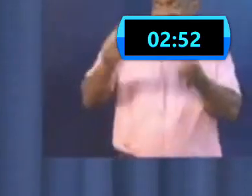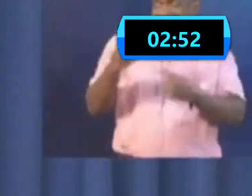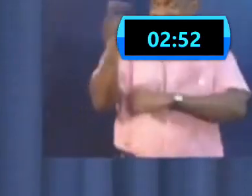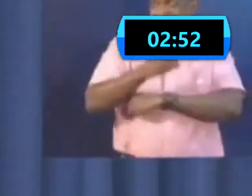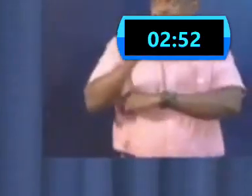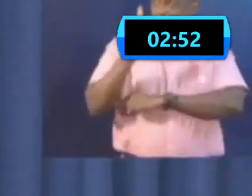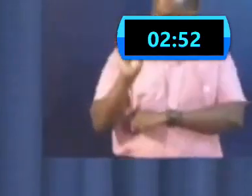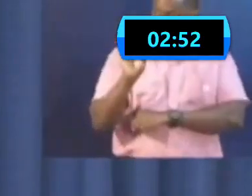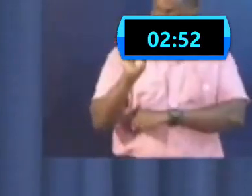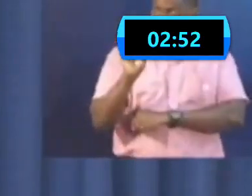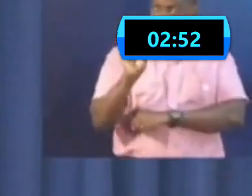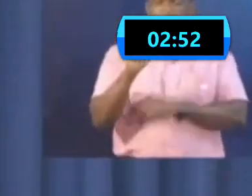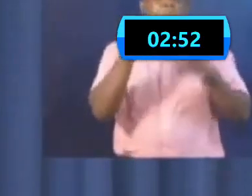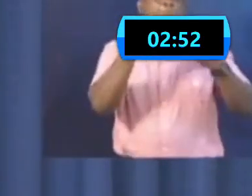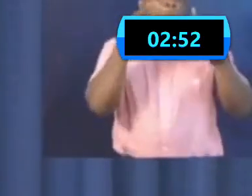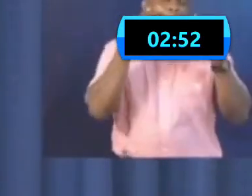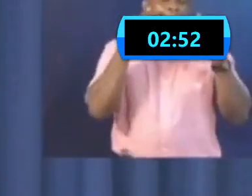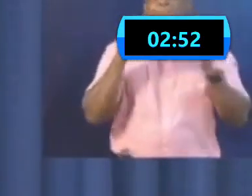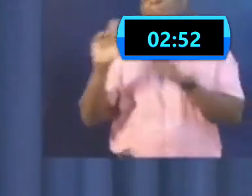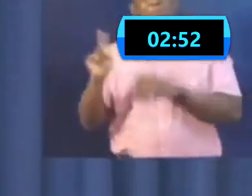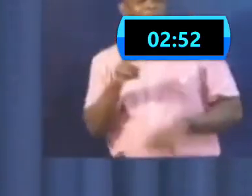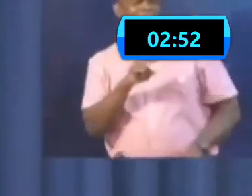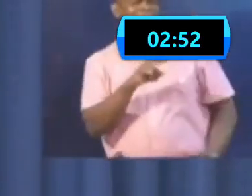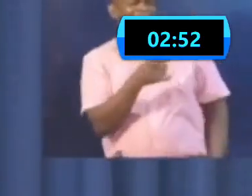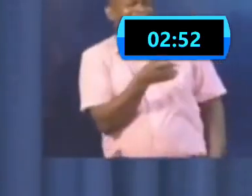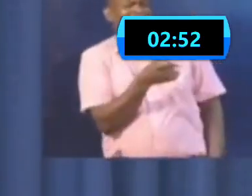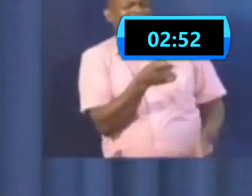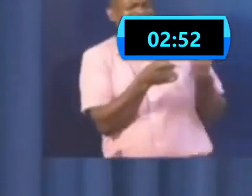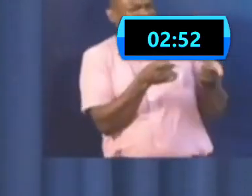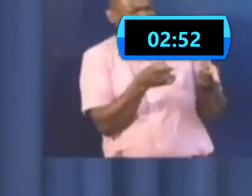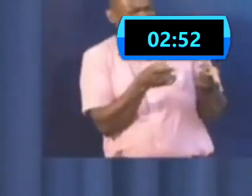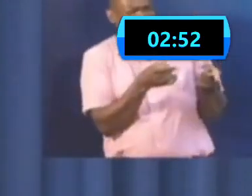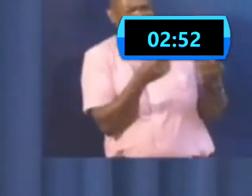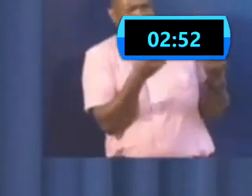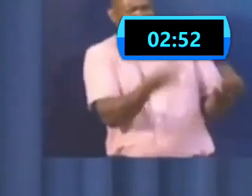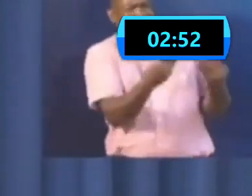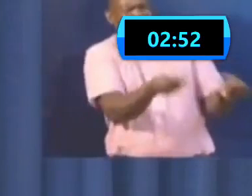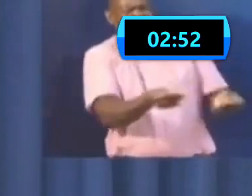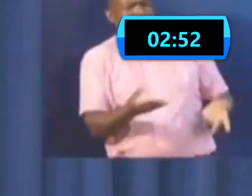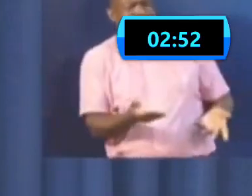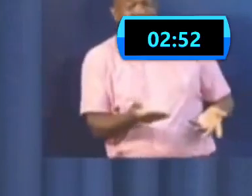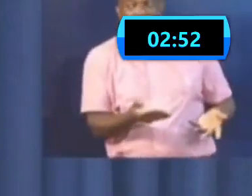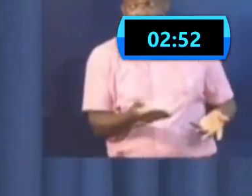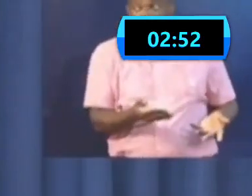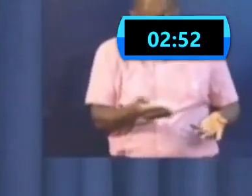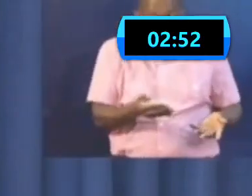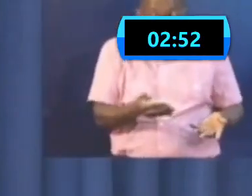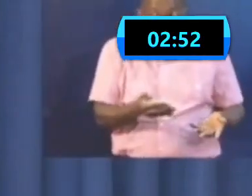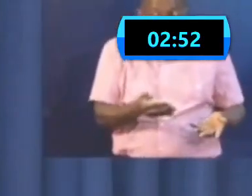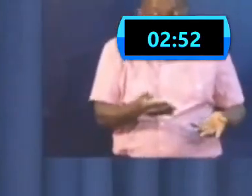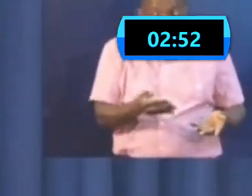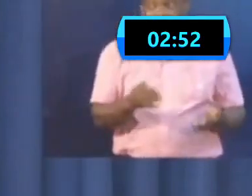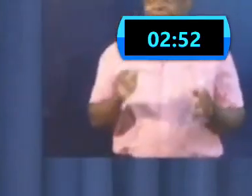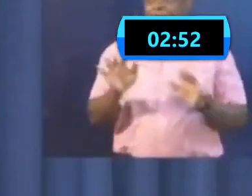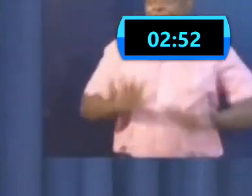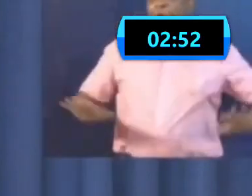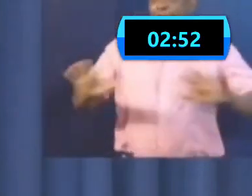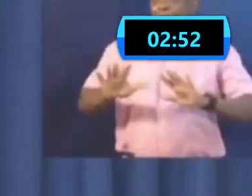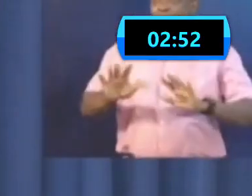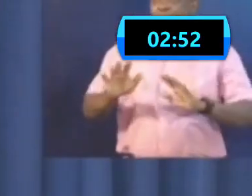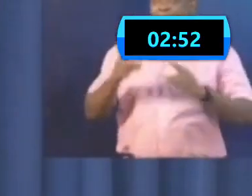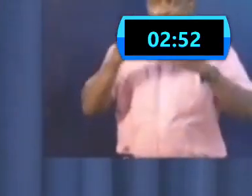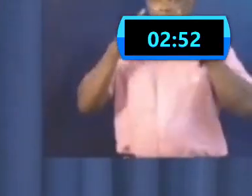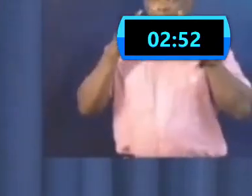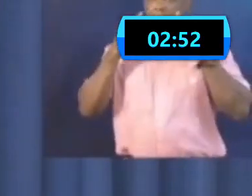And he was literally teased in here when it was not accepted that mask wearing could be a